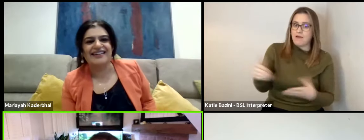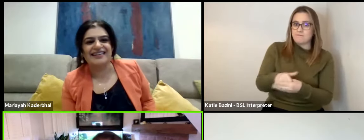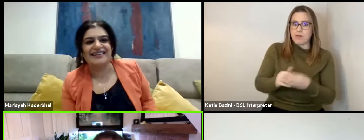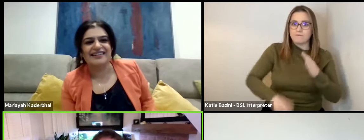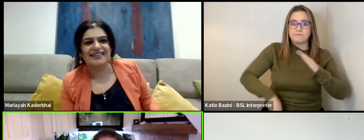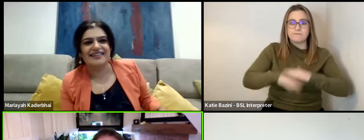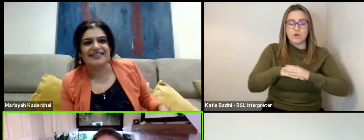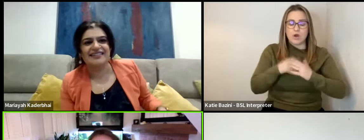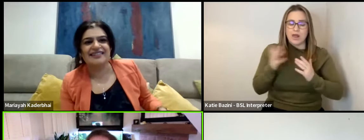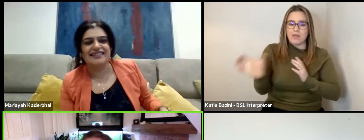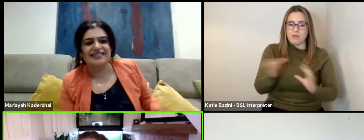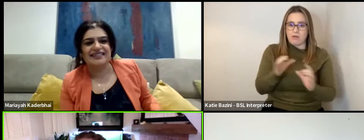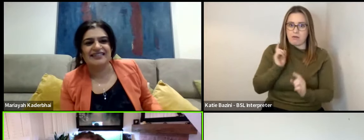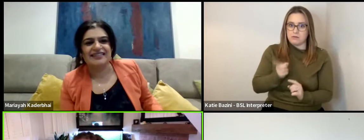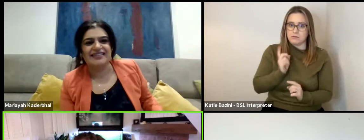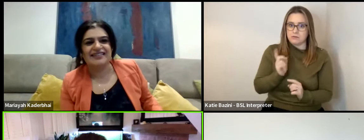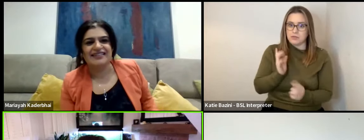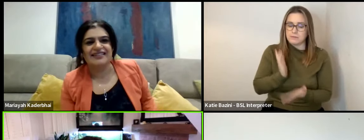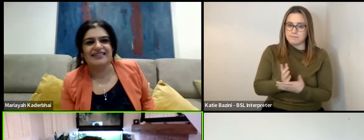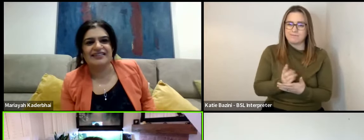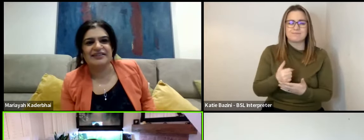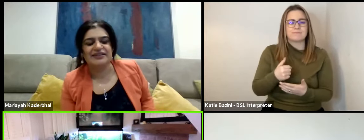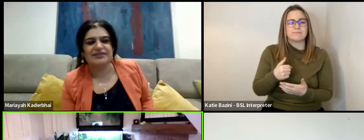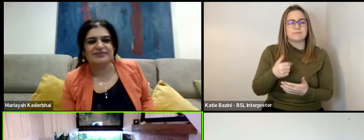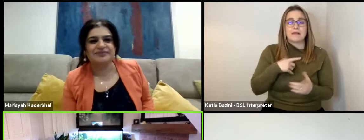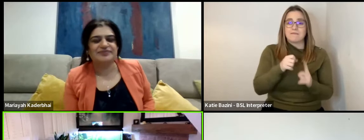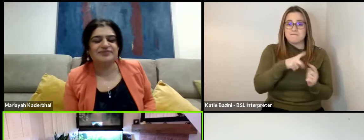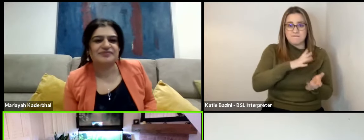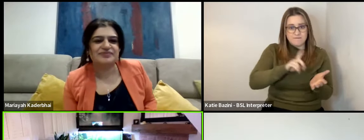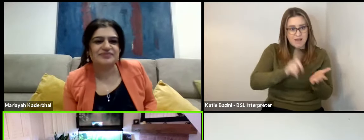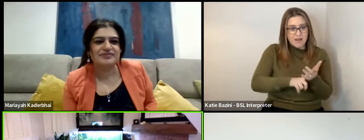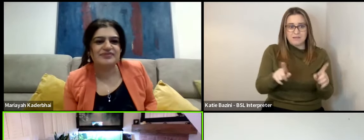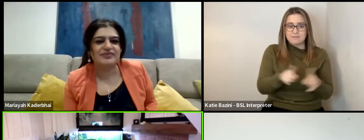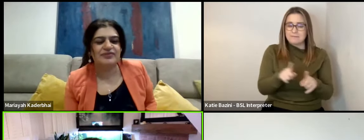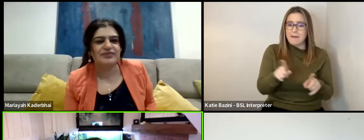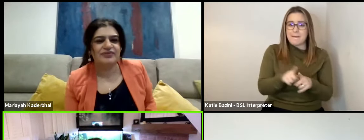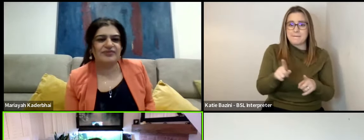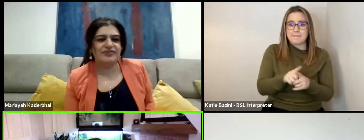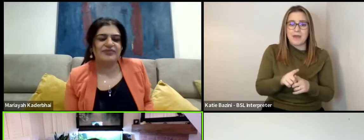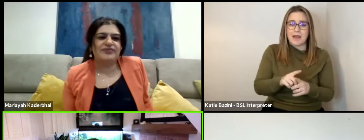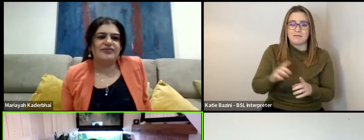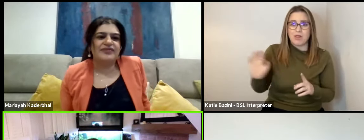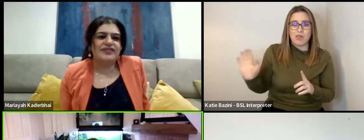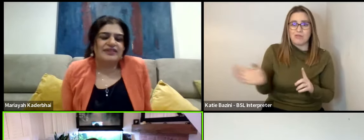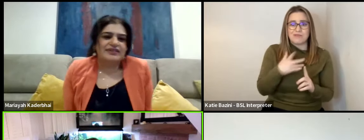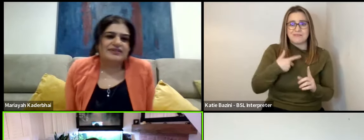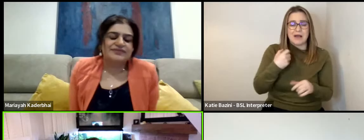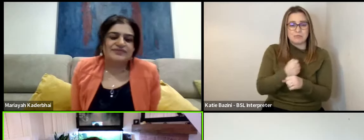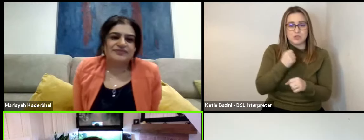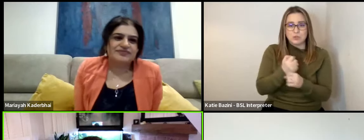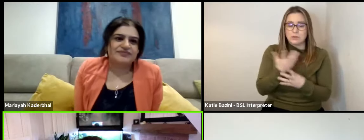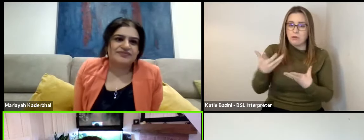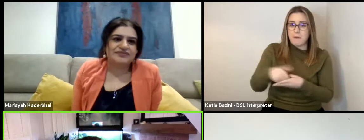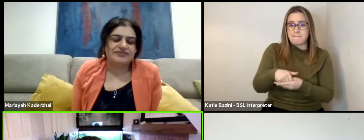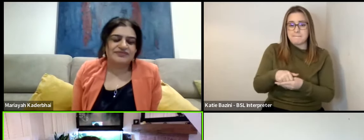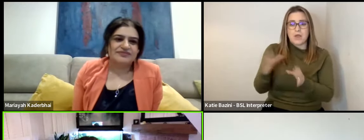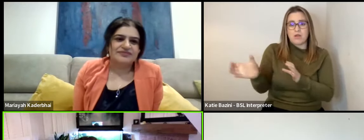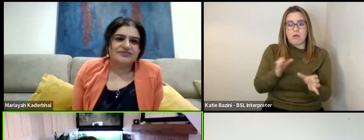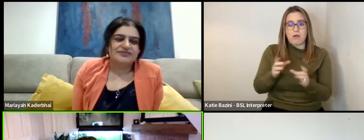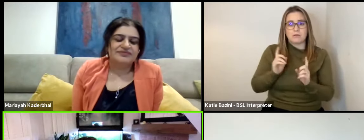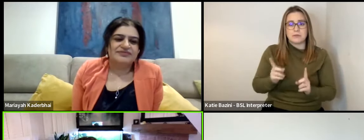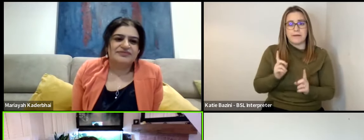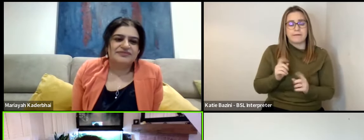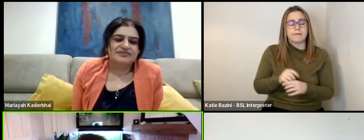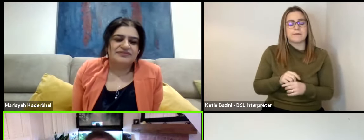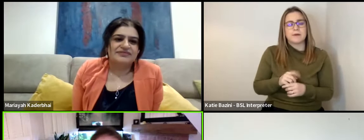involved in the casting. I wanted, you know, and Phil as well, and the rest of our producers. And we all wanted